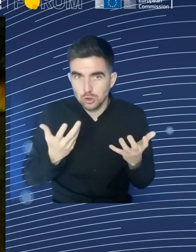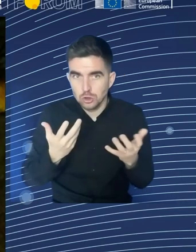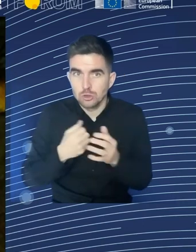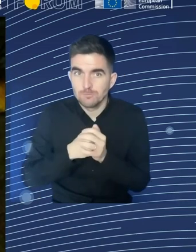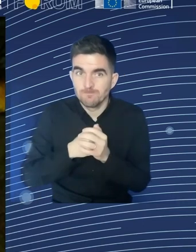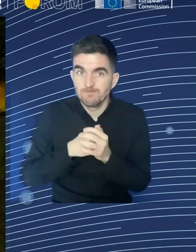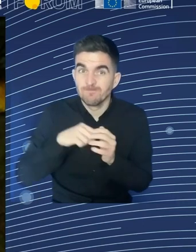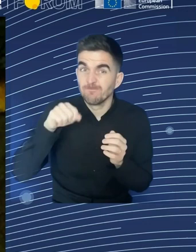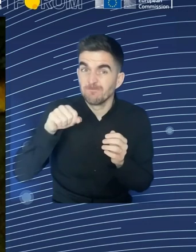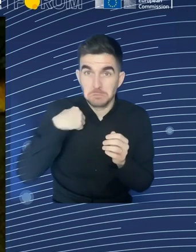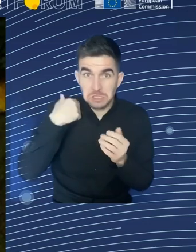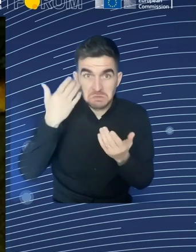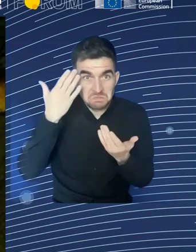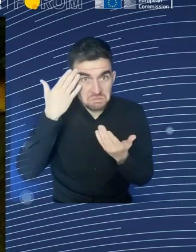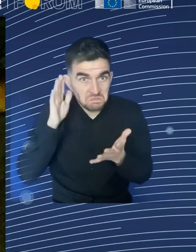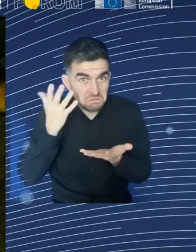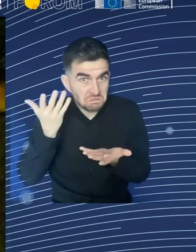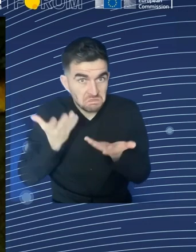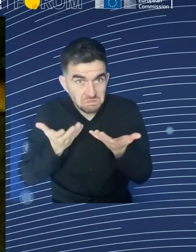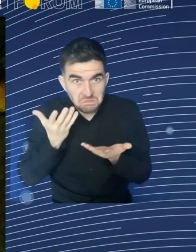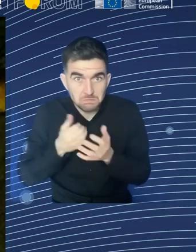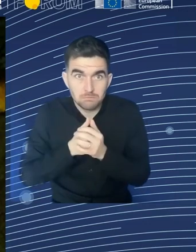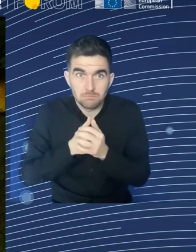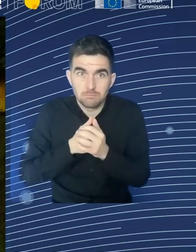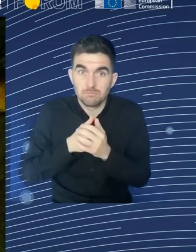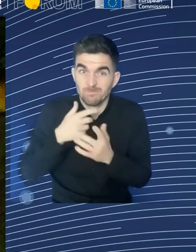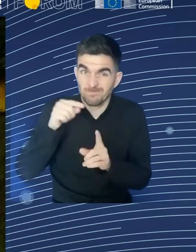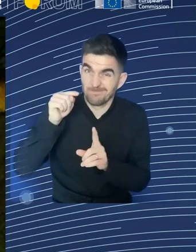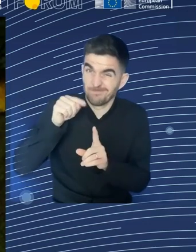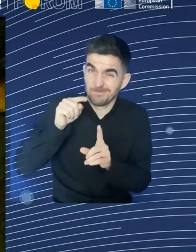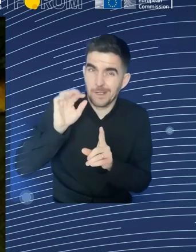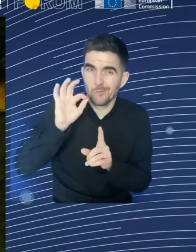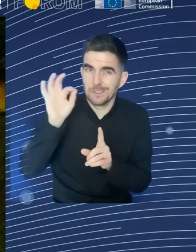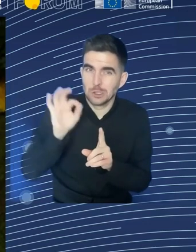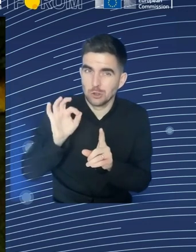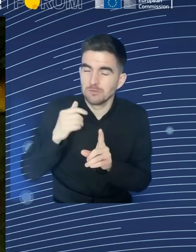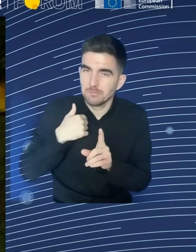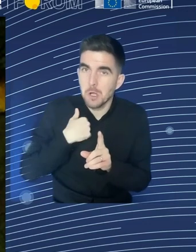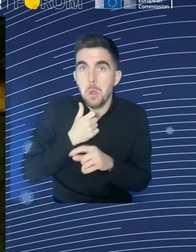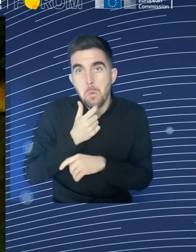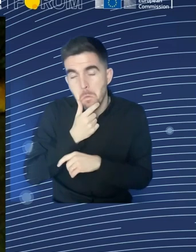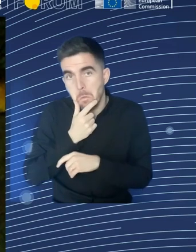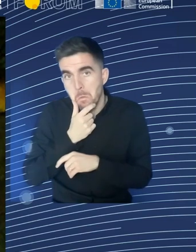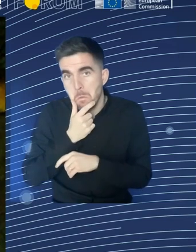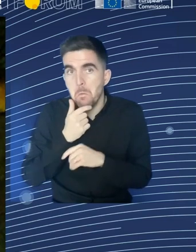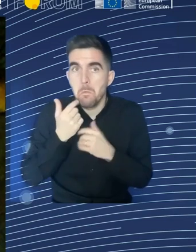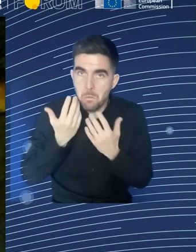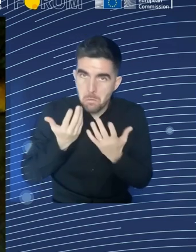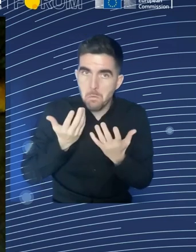possibilities of implementing necessary but unpopular climate policies, right?